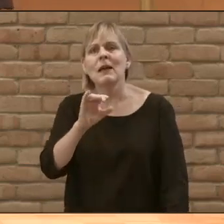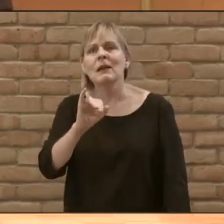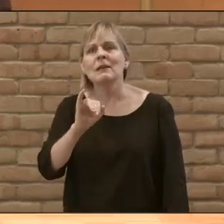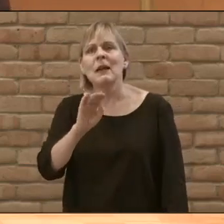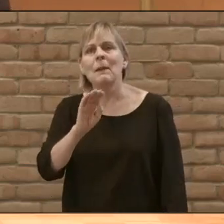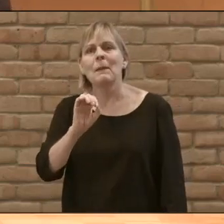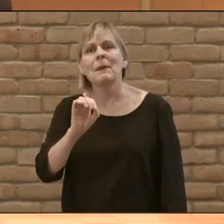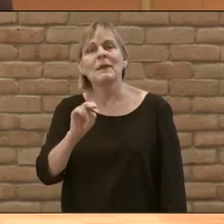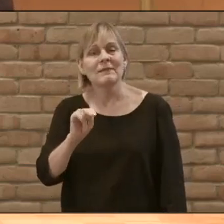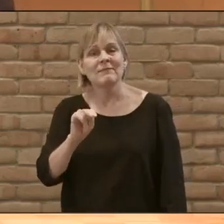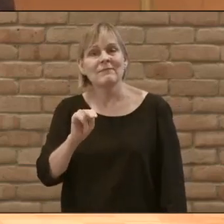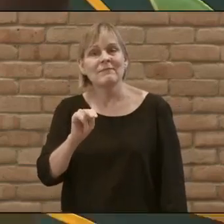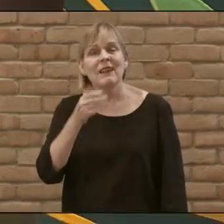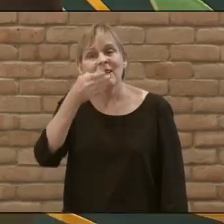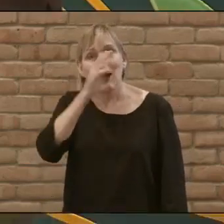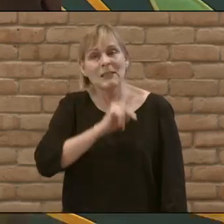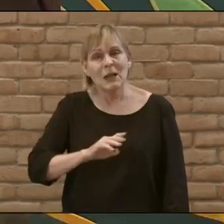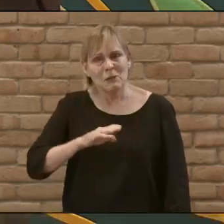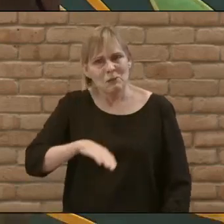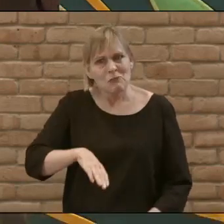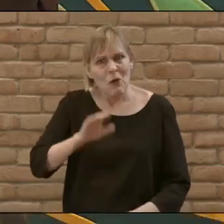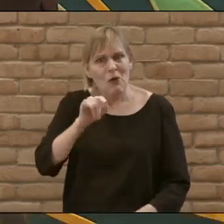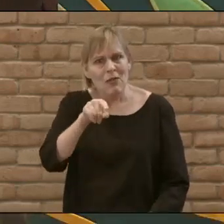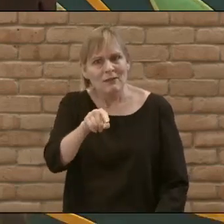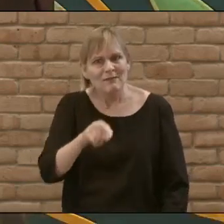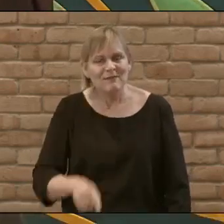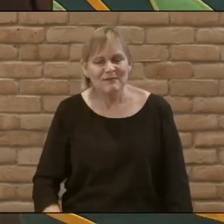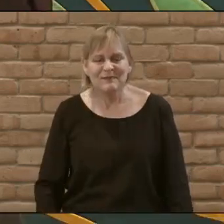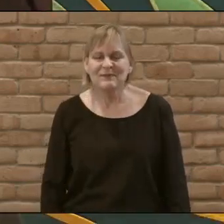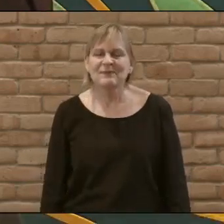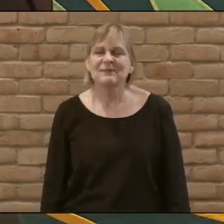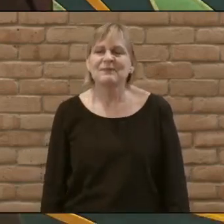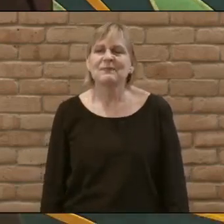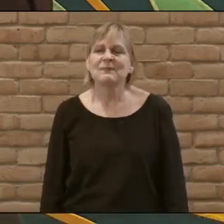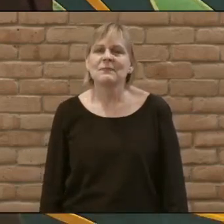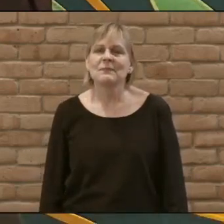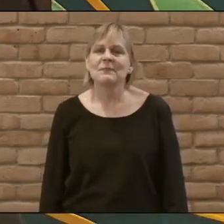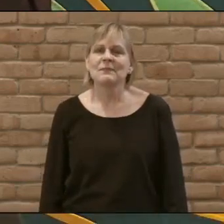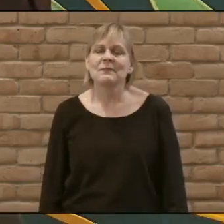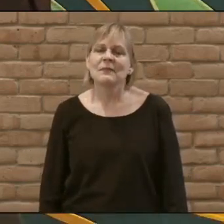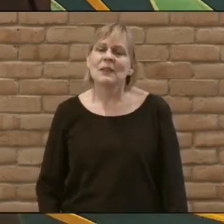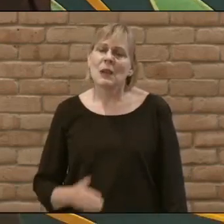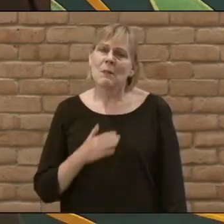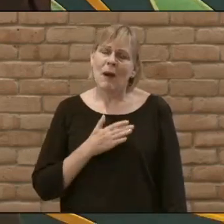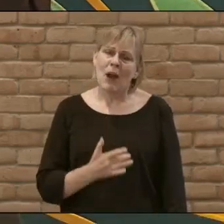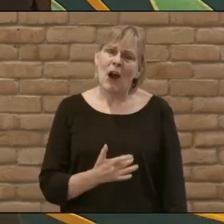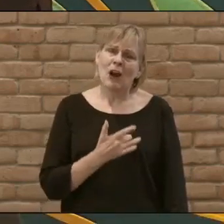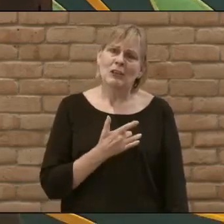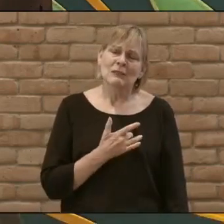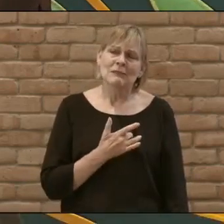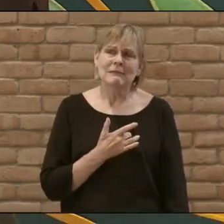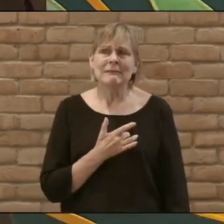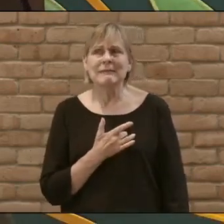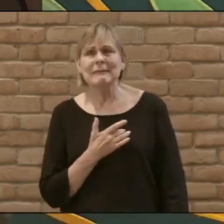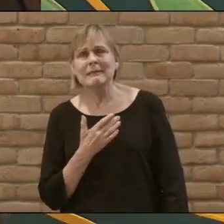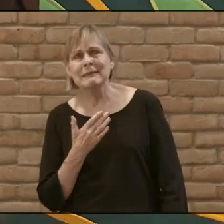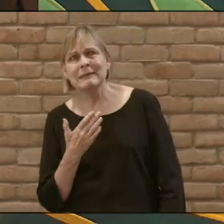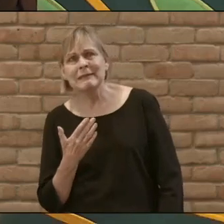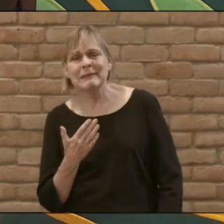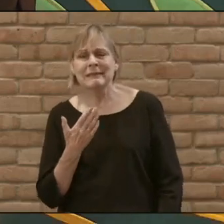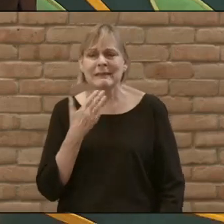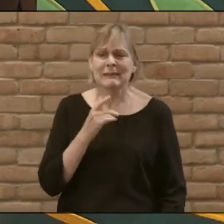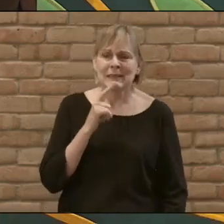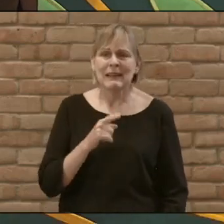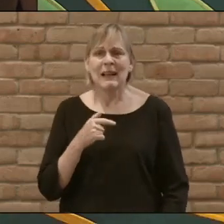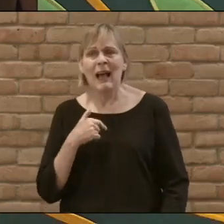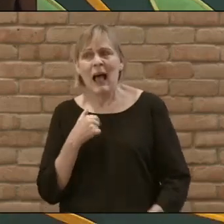God's kingdom continues to grow in that place. And so personally, my heart's kind of torn because I love you,